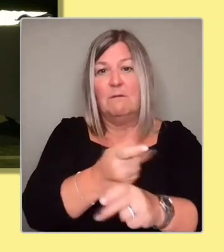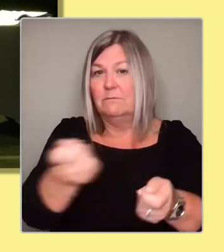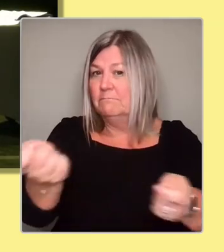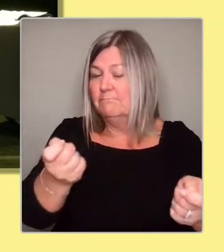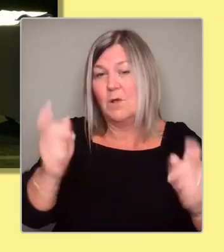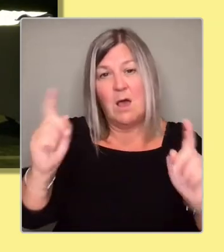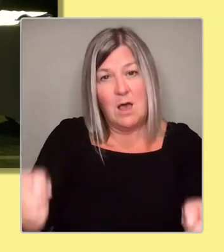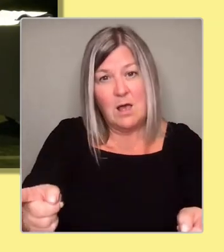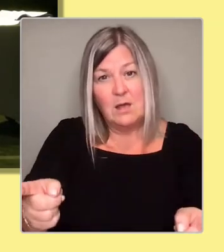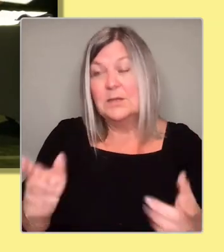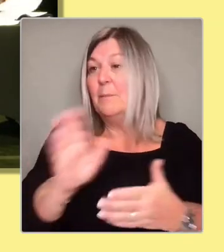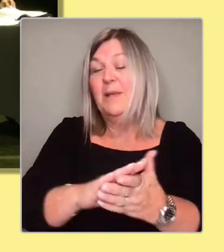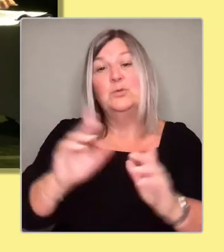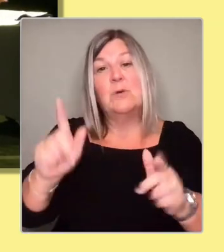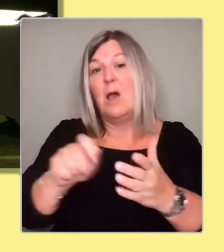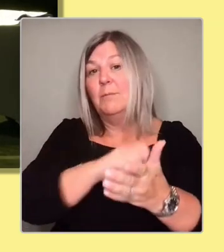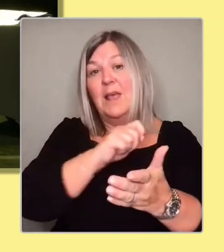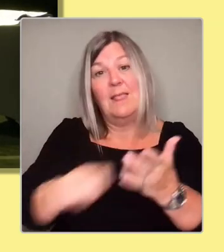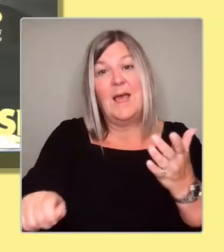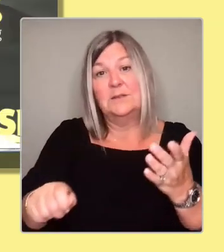Thank you. And Ash?